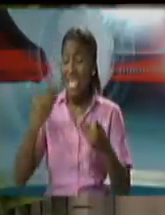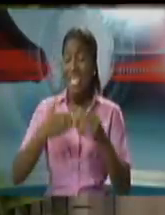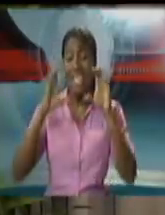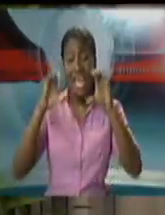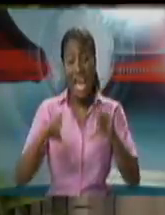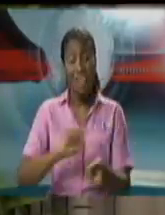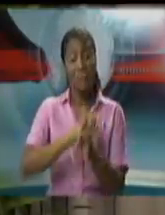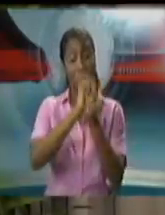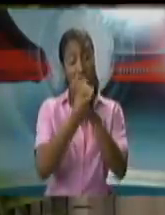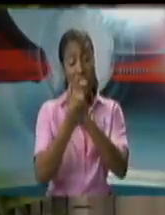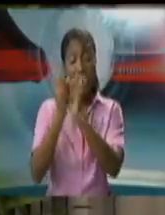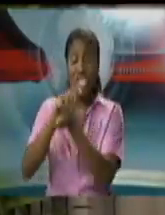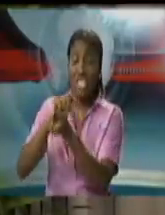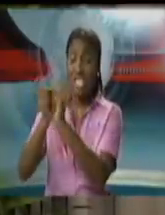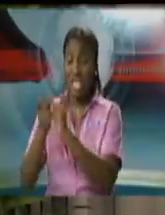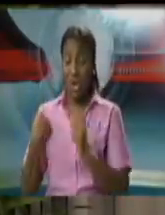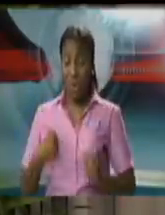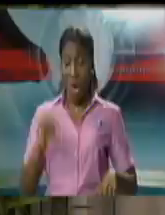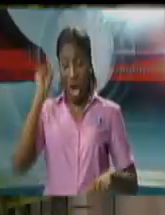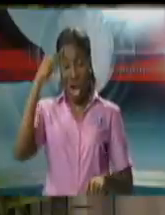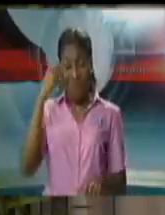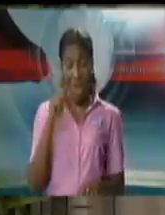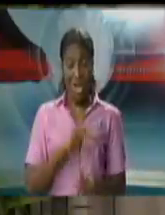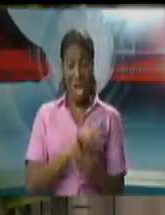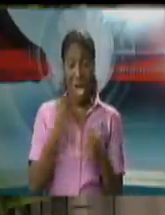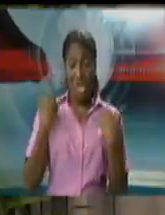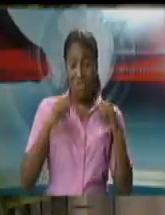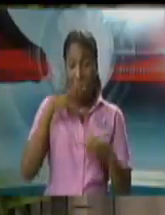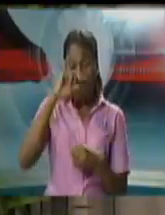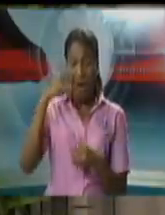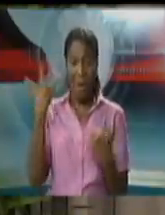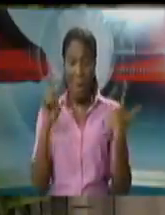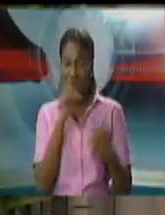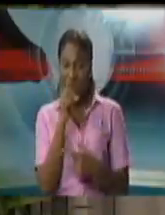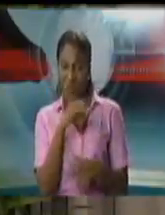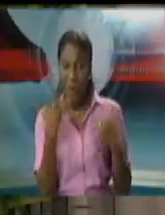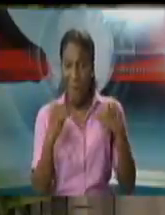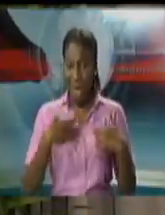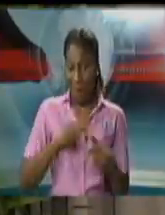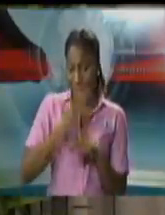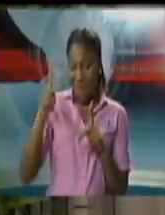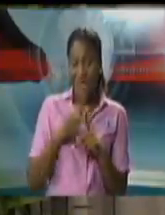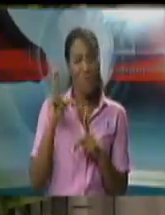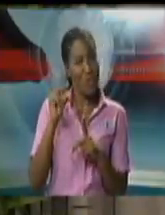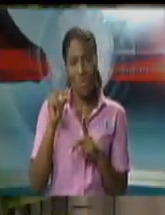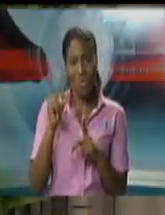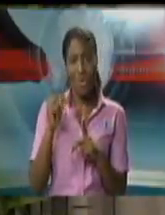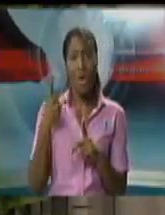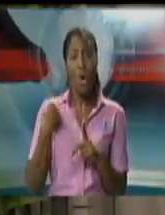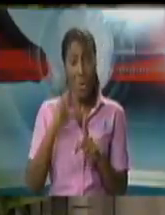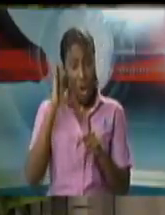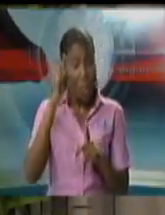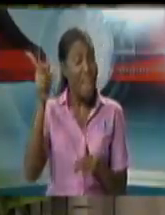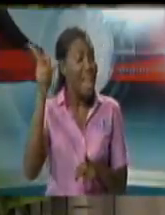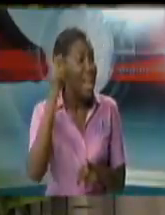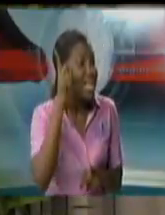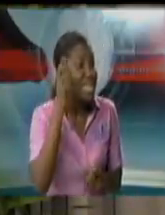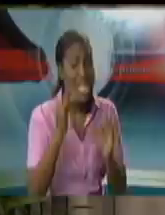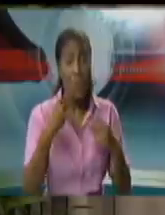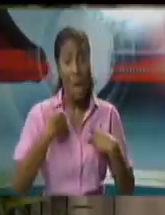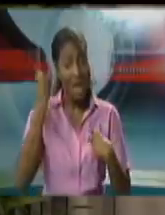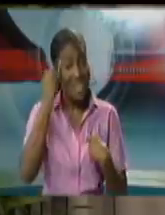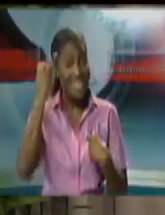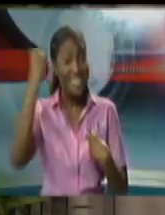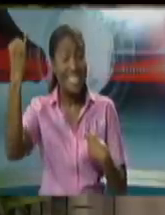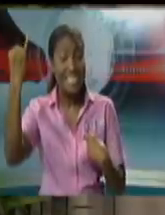perfect we will have errors along the way we welcome all suggestions coming from all quarters of